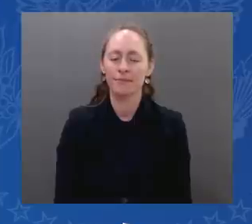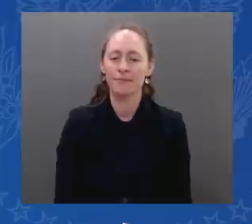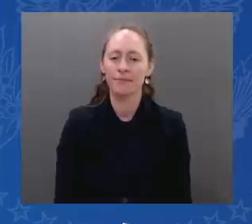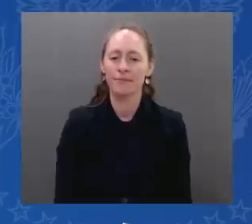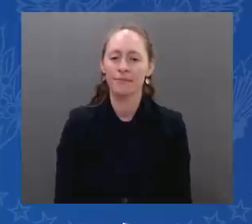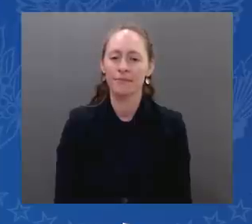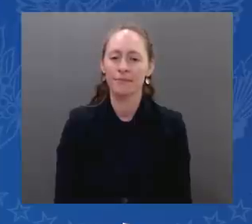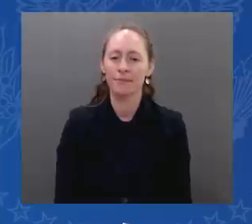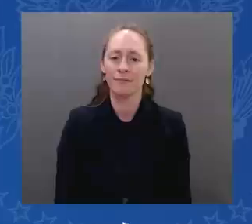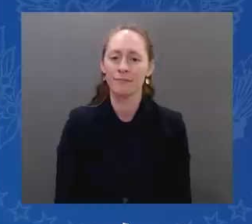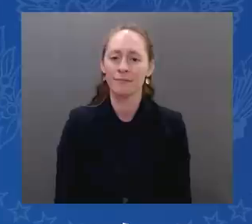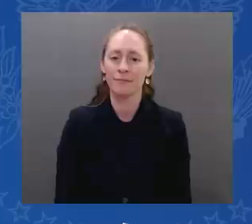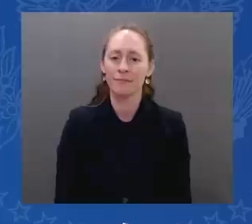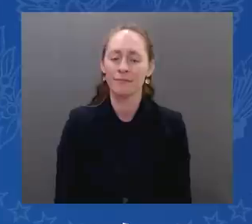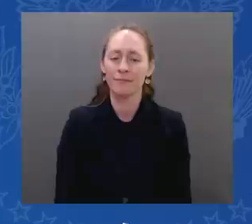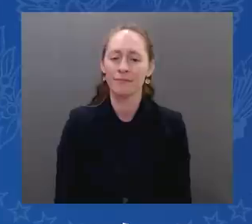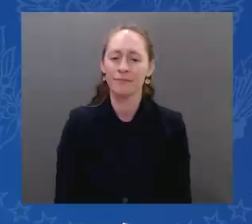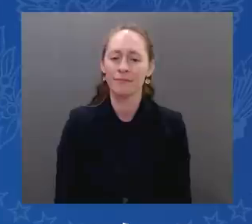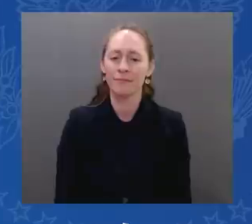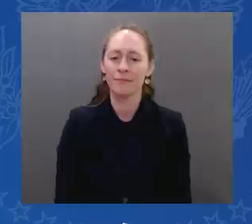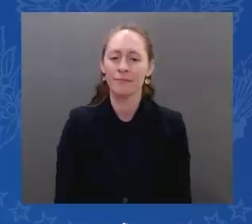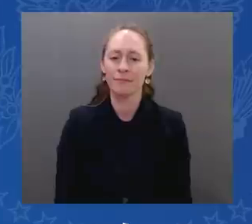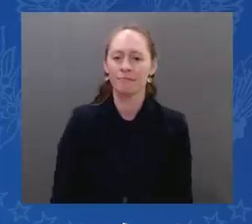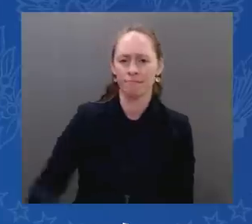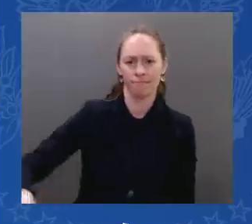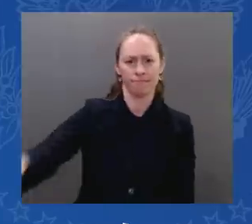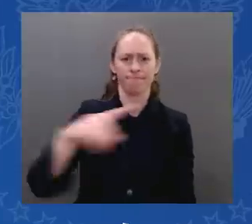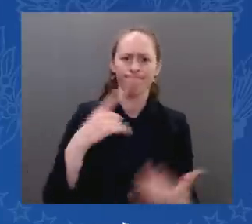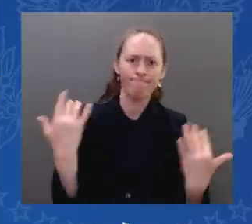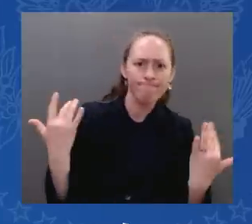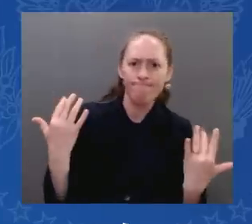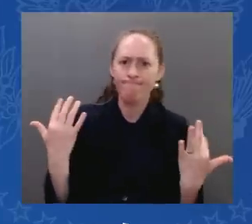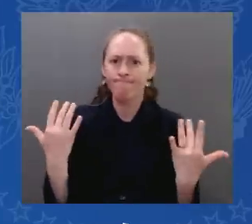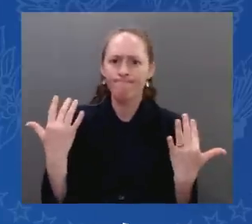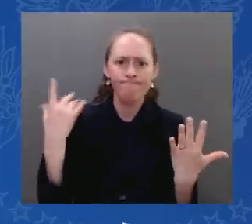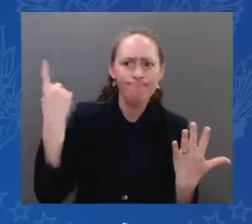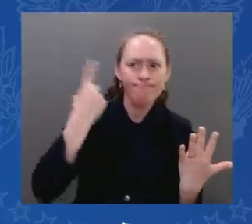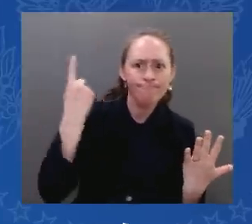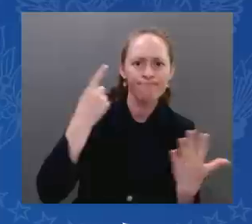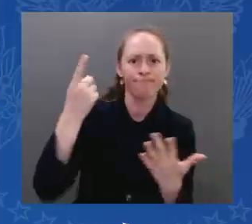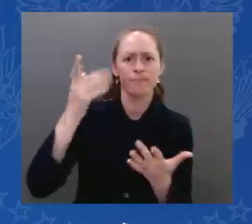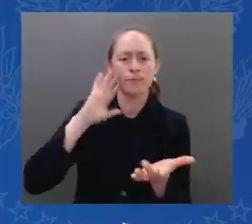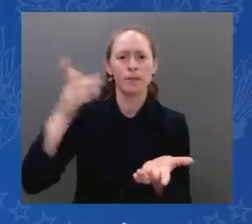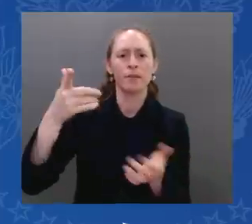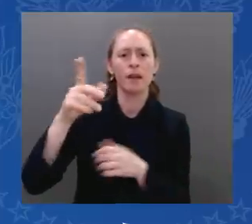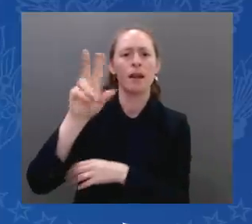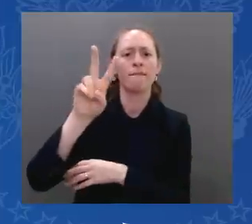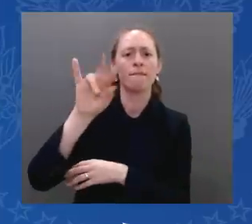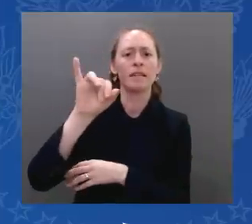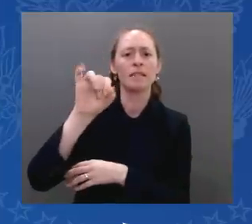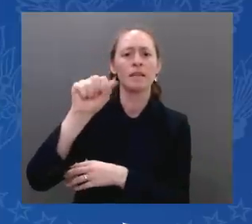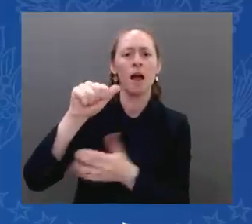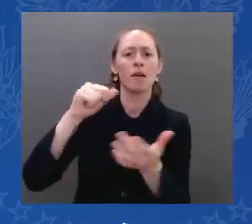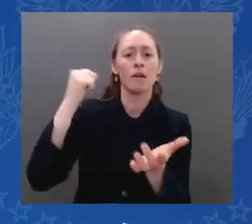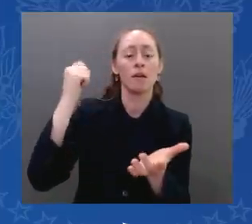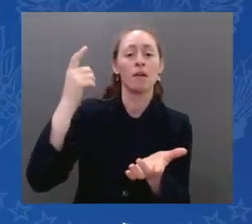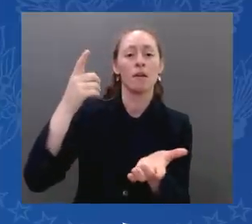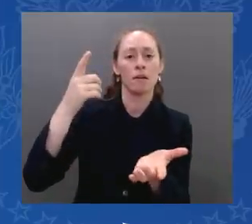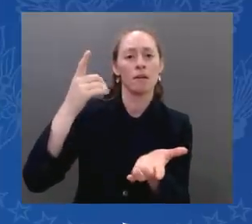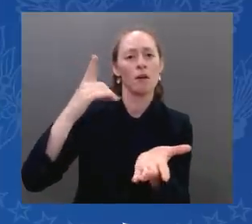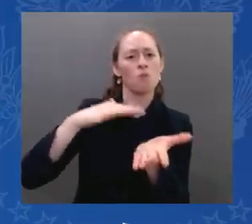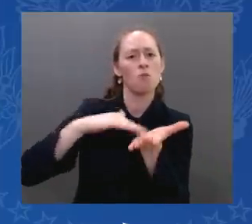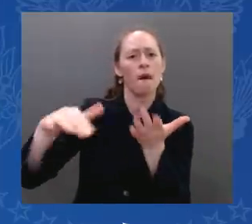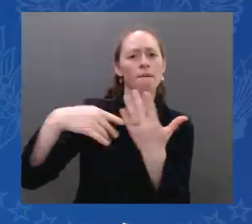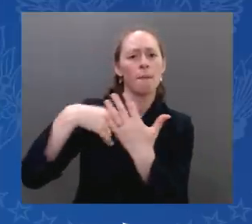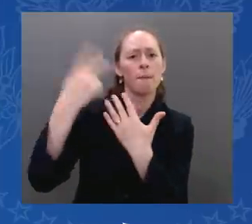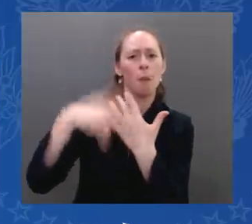hurdles to get there. But can you set a deadline after which Israeli will be granted with a waiver to enter the U.S.? Will you